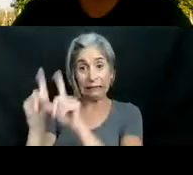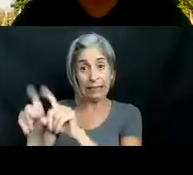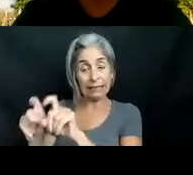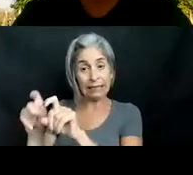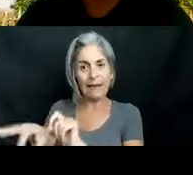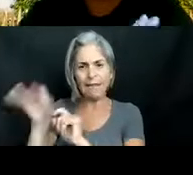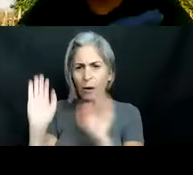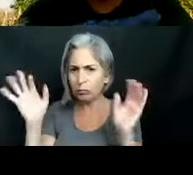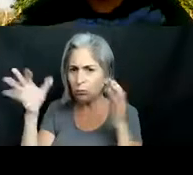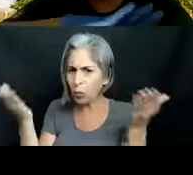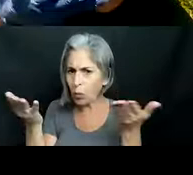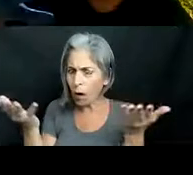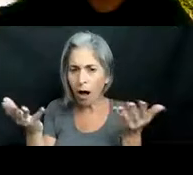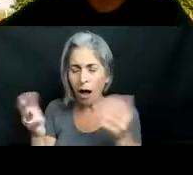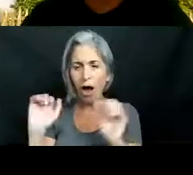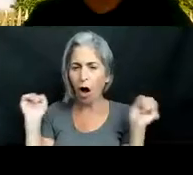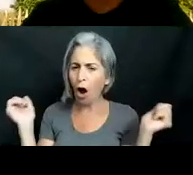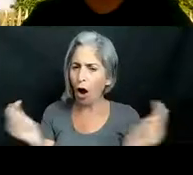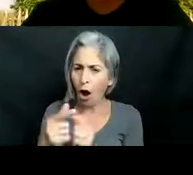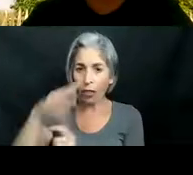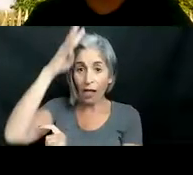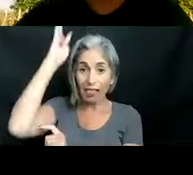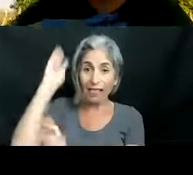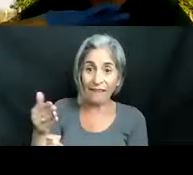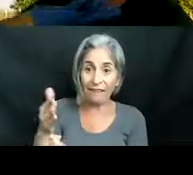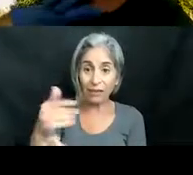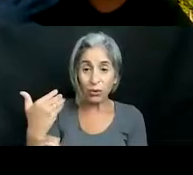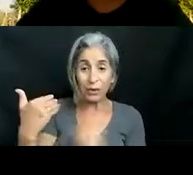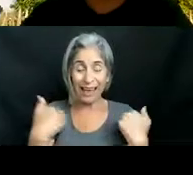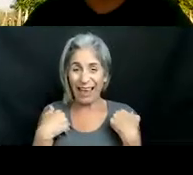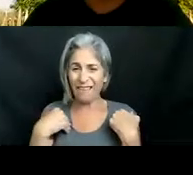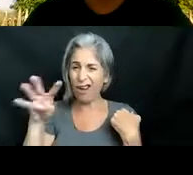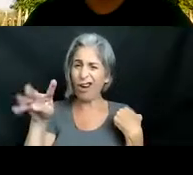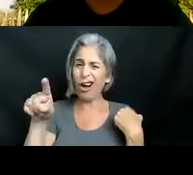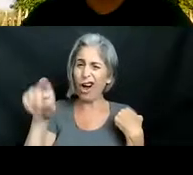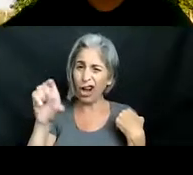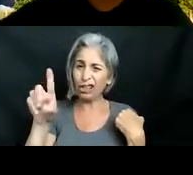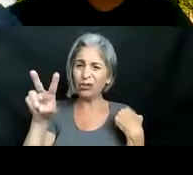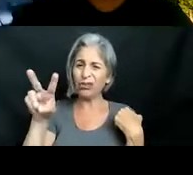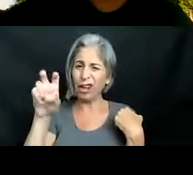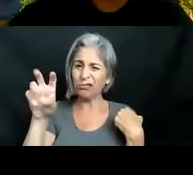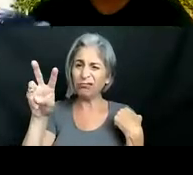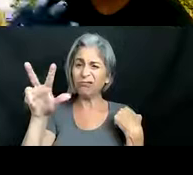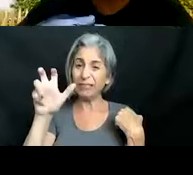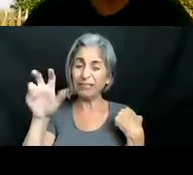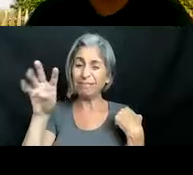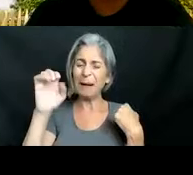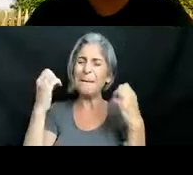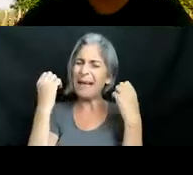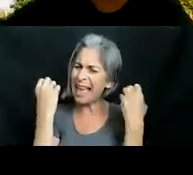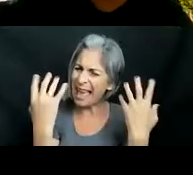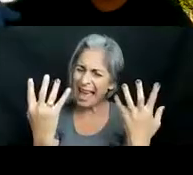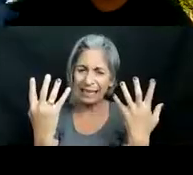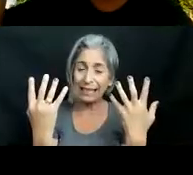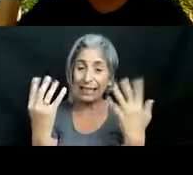to narrow it down to all of the line fish that we currently have which are hundreds upon hundreds upon hundreds in florida in the gulf of